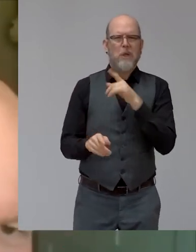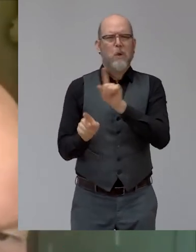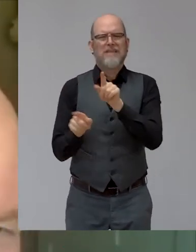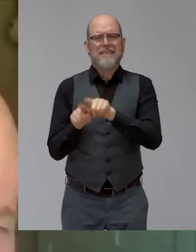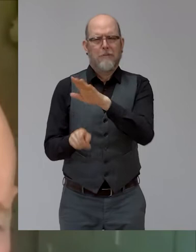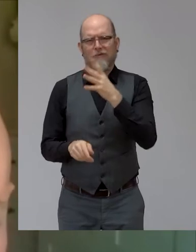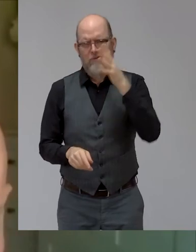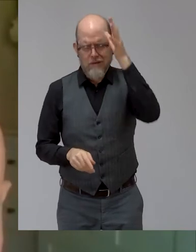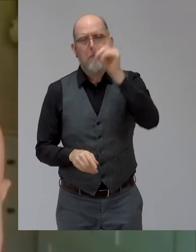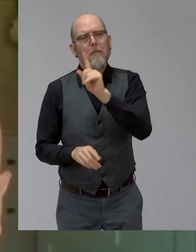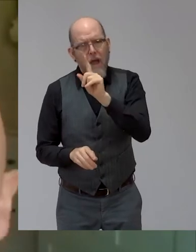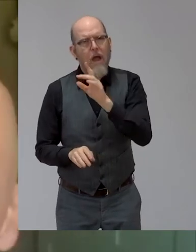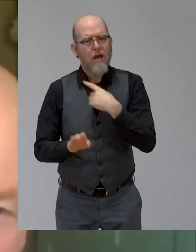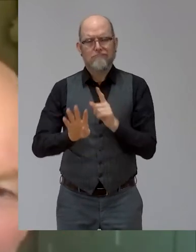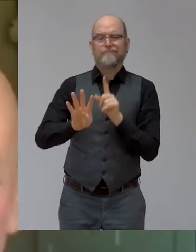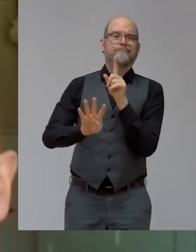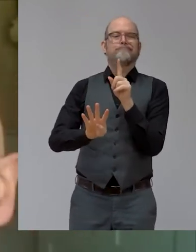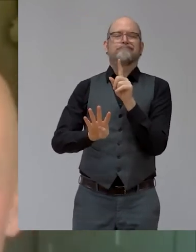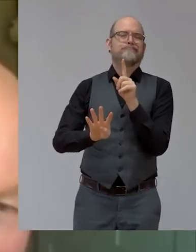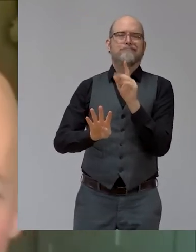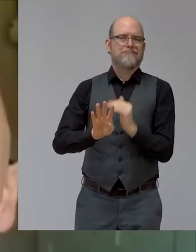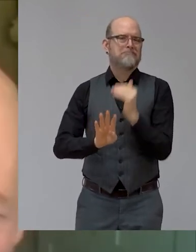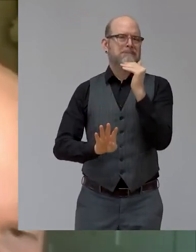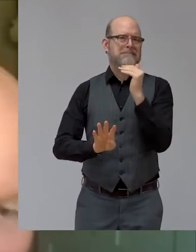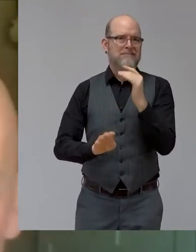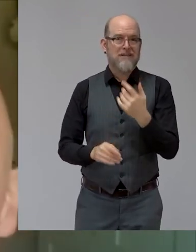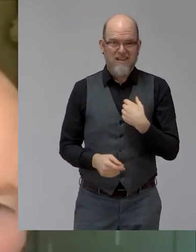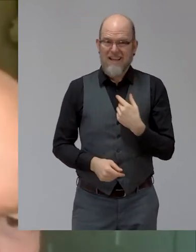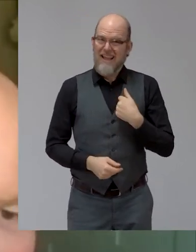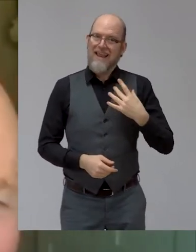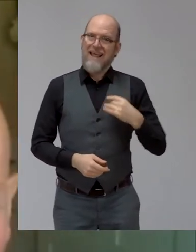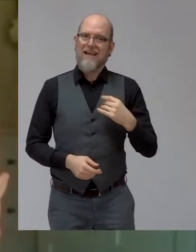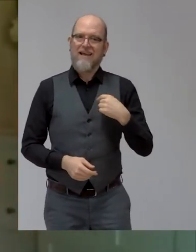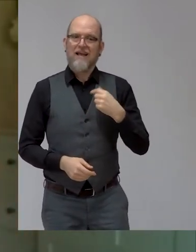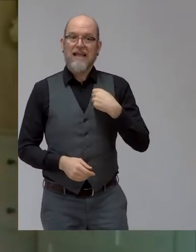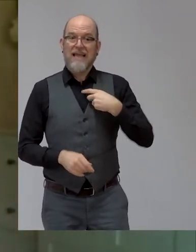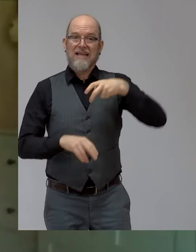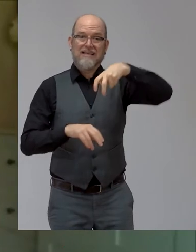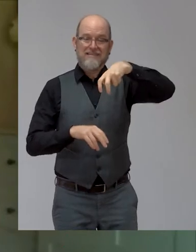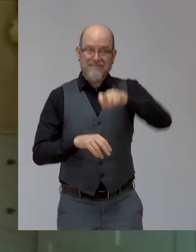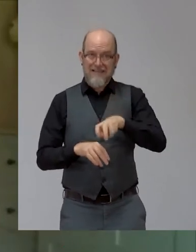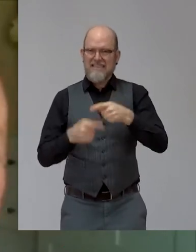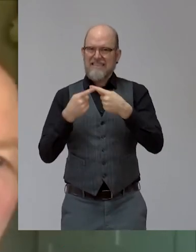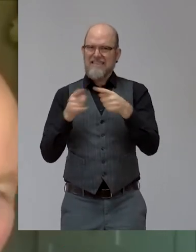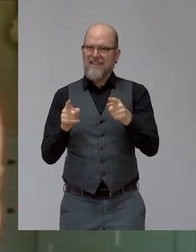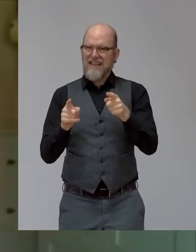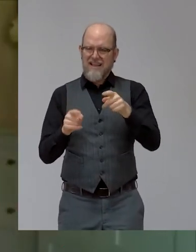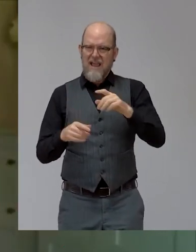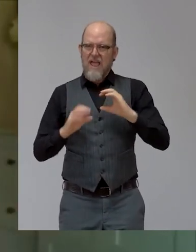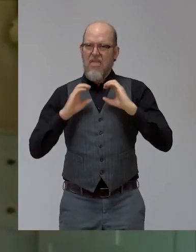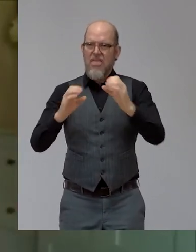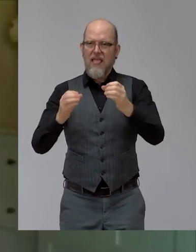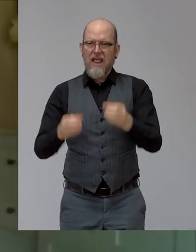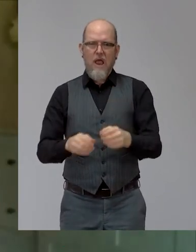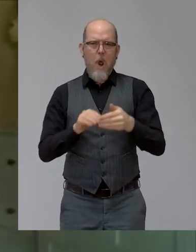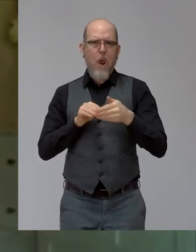you when you're disabled, ironically, because it just means that the levers are too long and, and, you know, you're, you're sort of pulling very long legs up